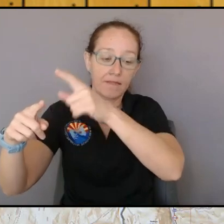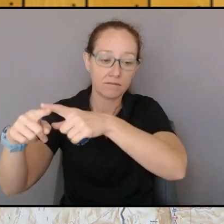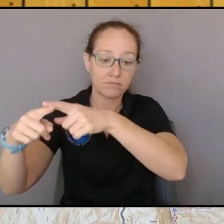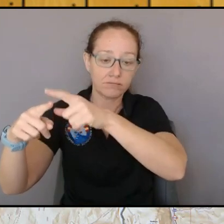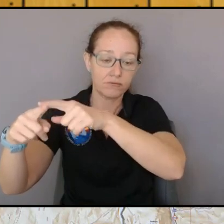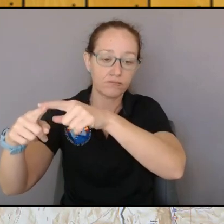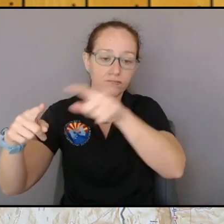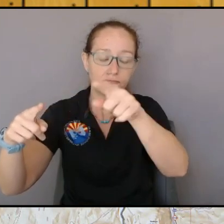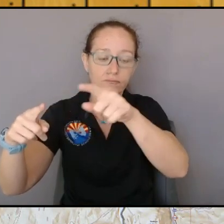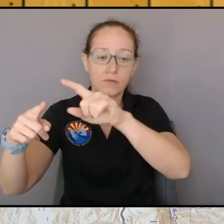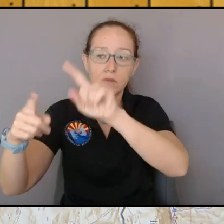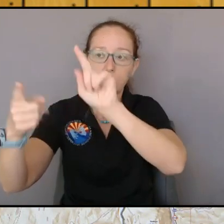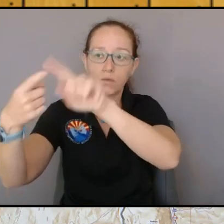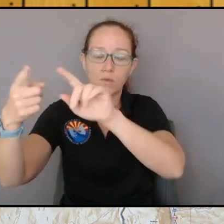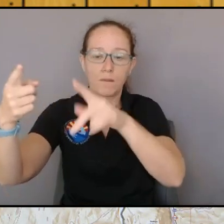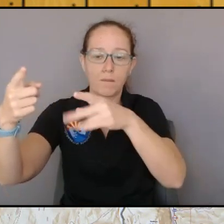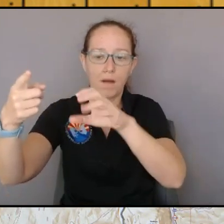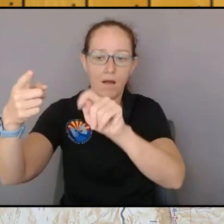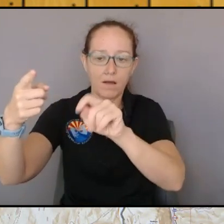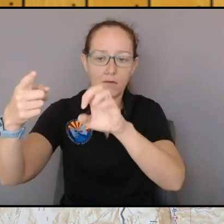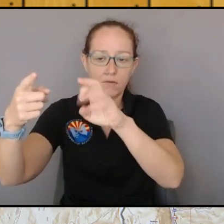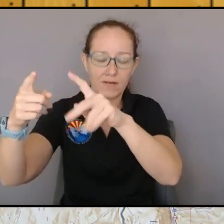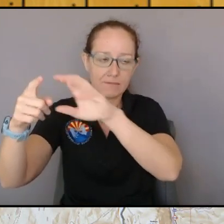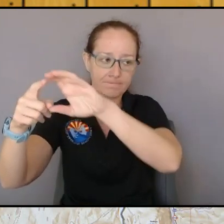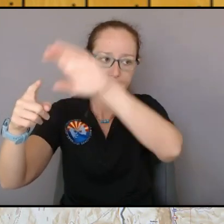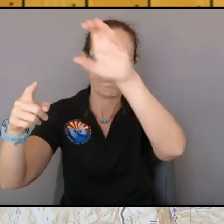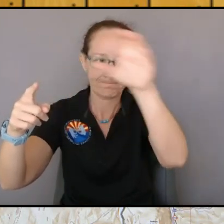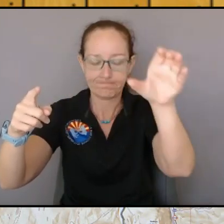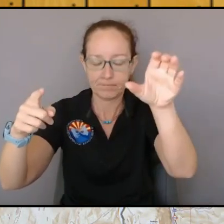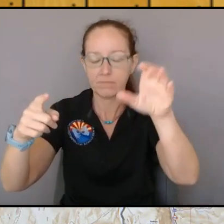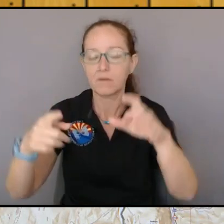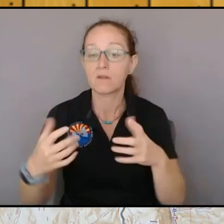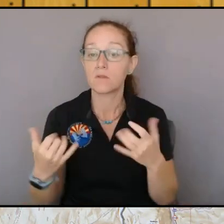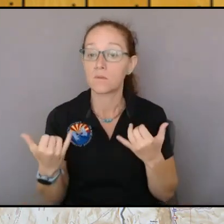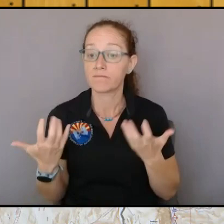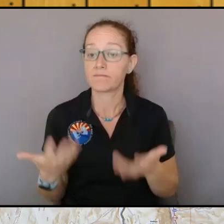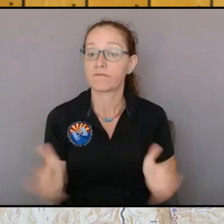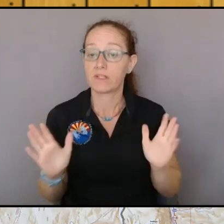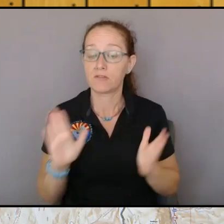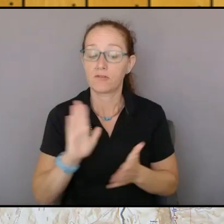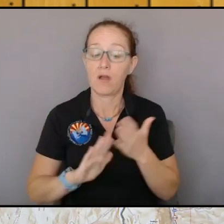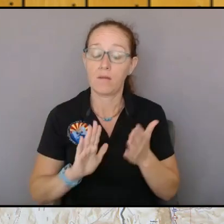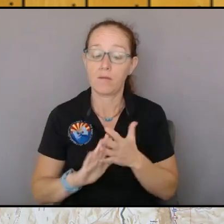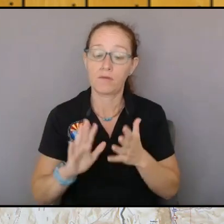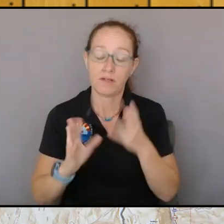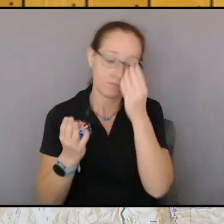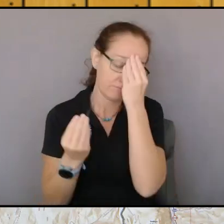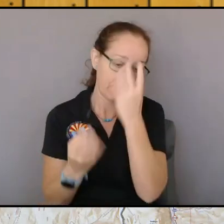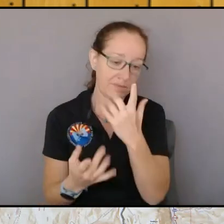pot creek with that i will end today's operational update thank you